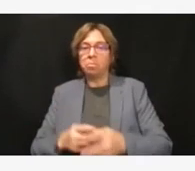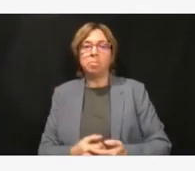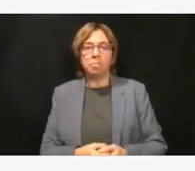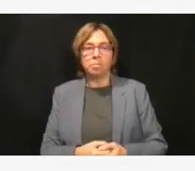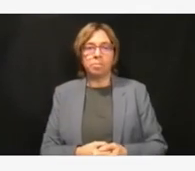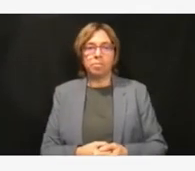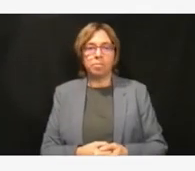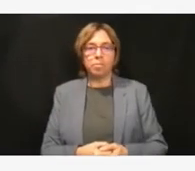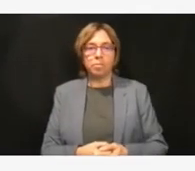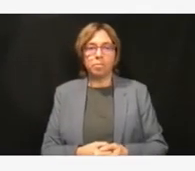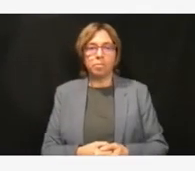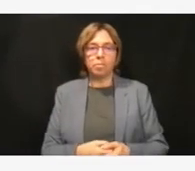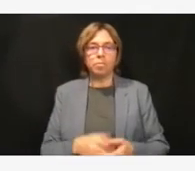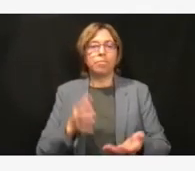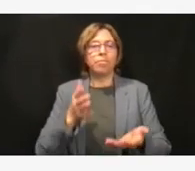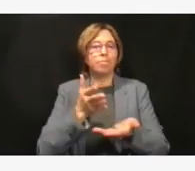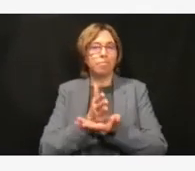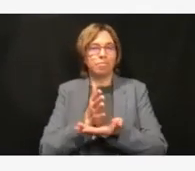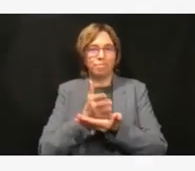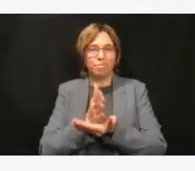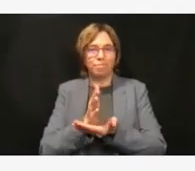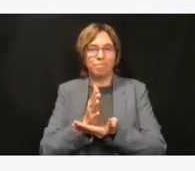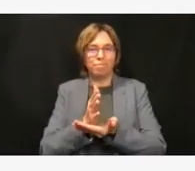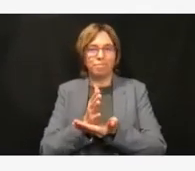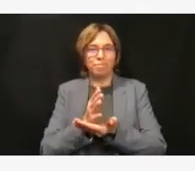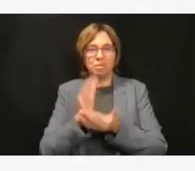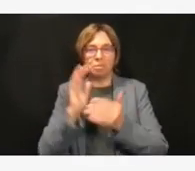Okay. Still not seeing any.